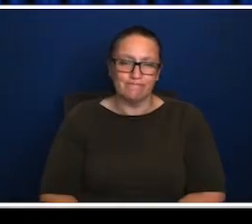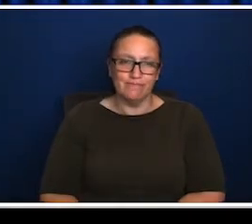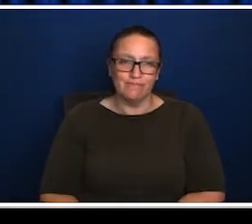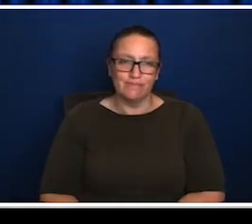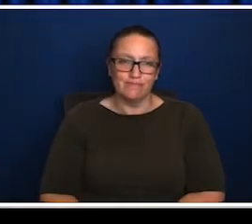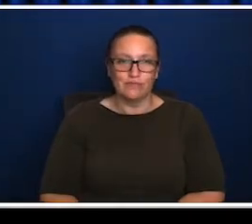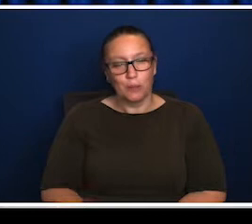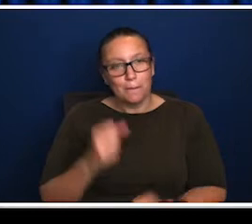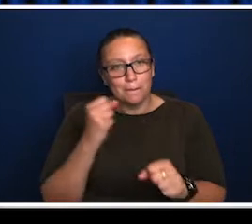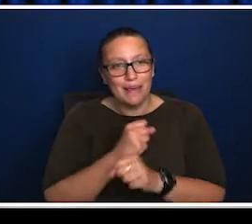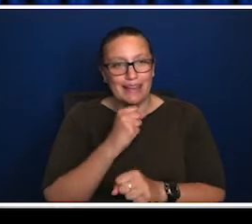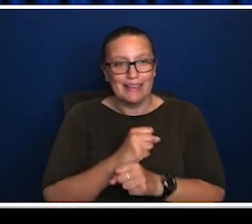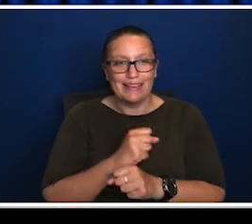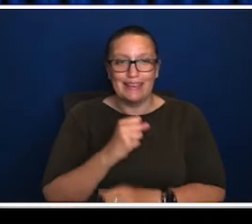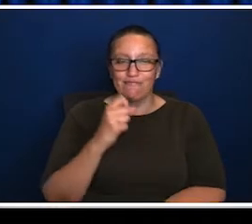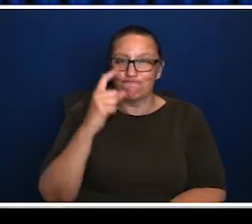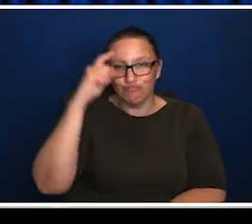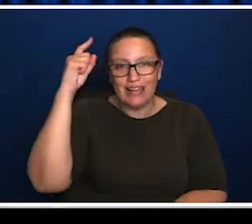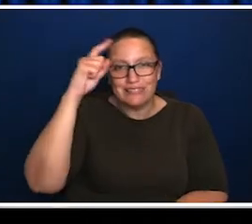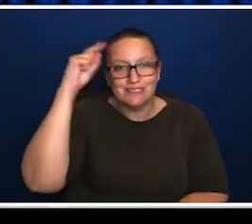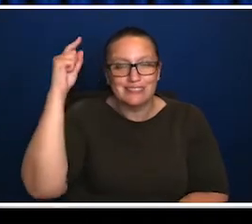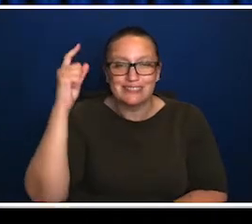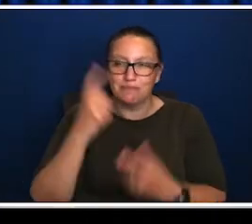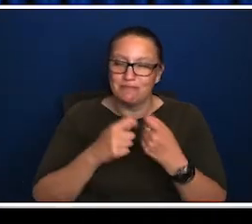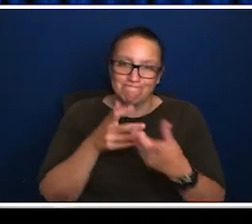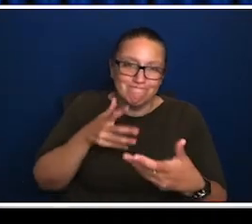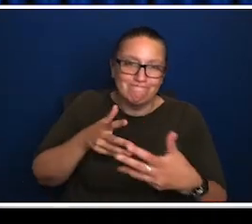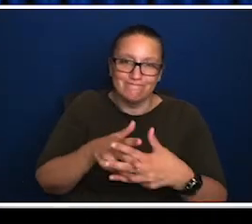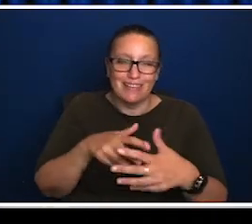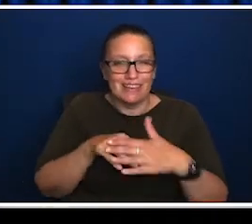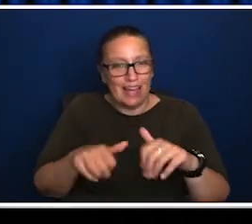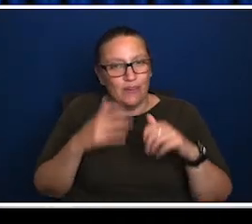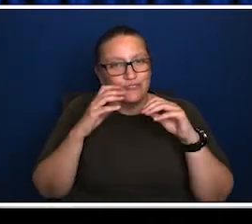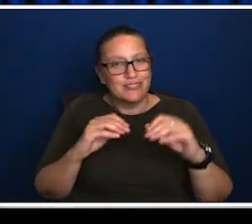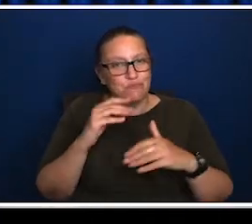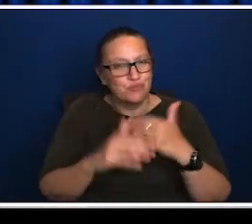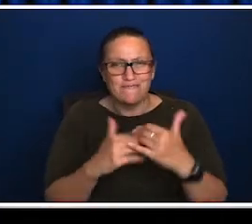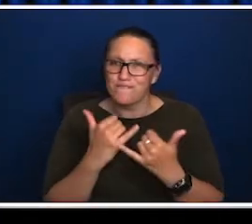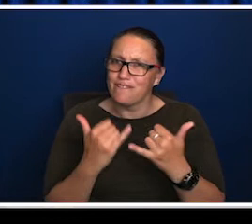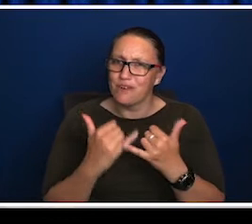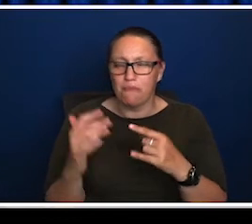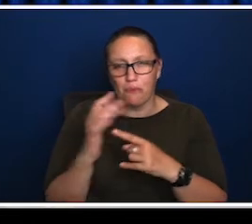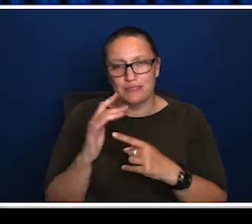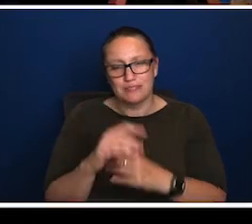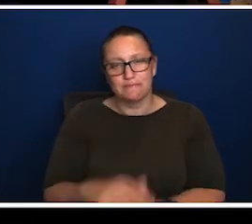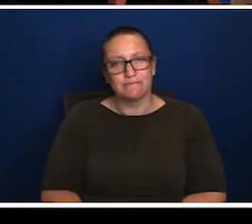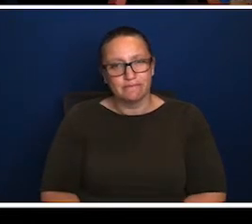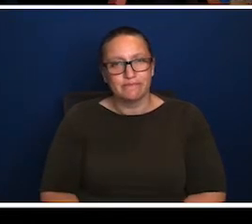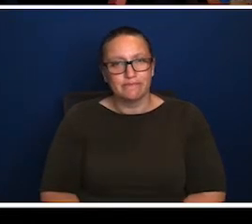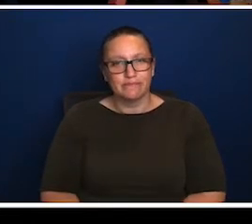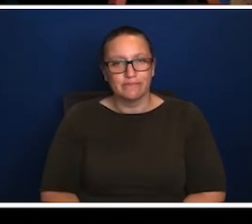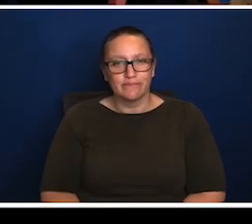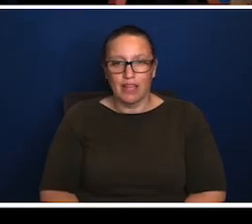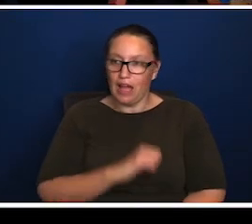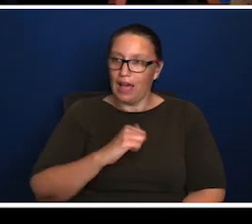ticket, see a show and then leave the building. But I think the embedding of creativity in terms of our education